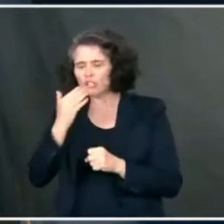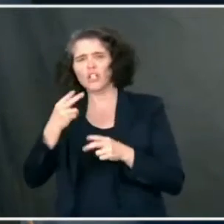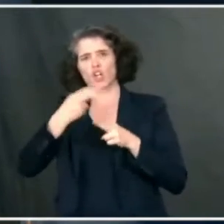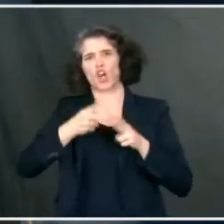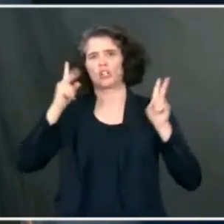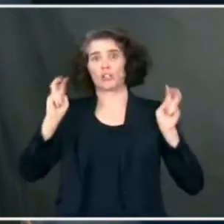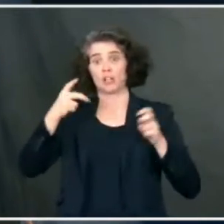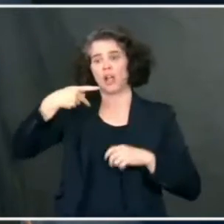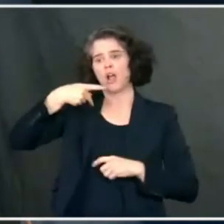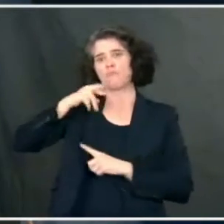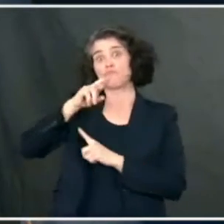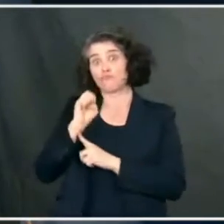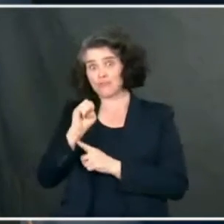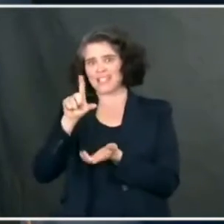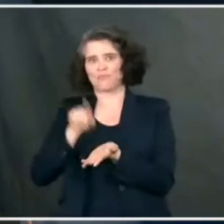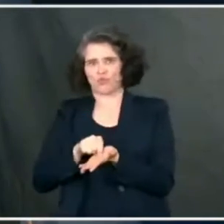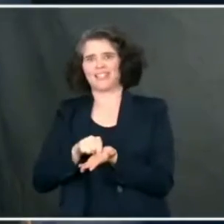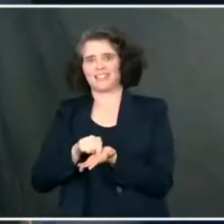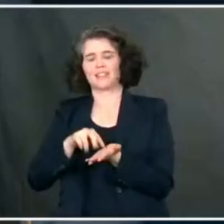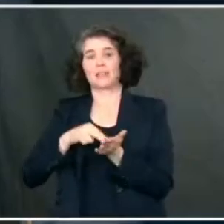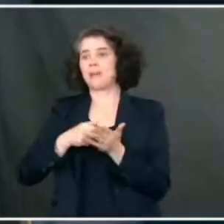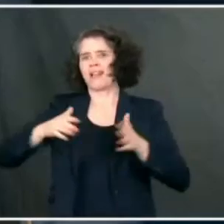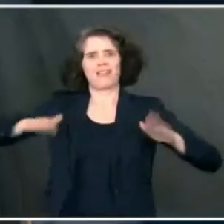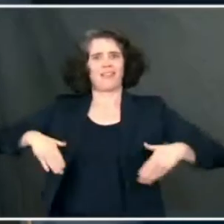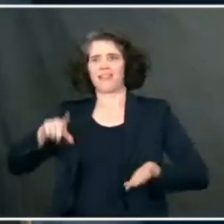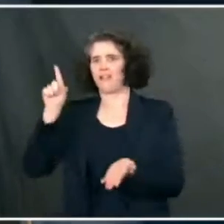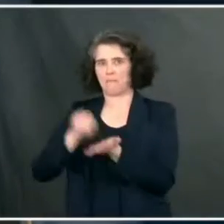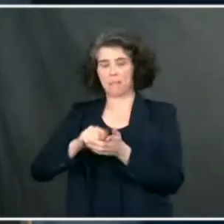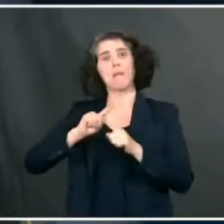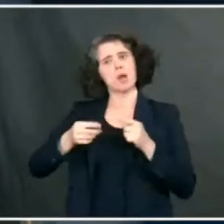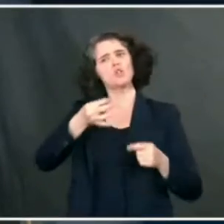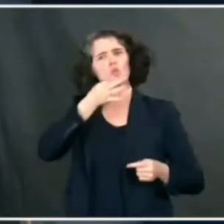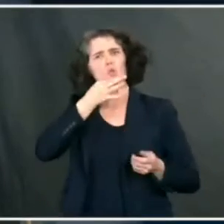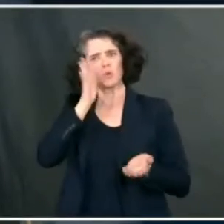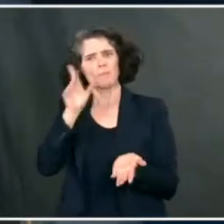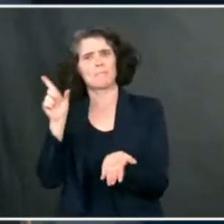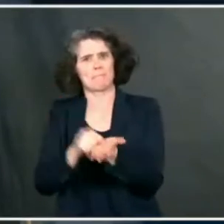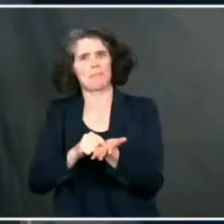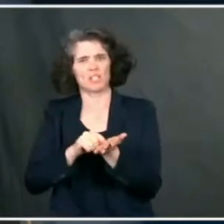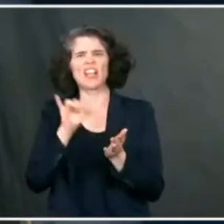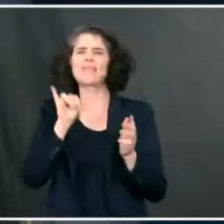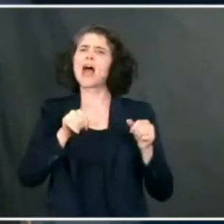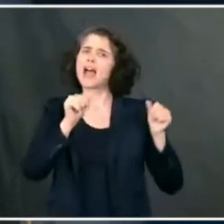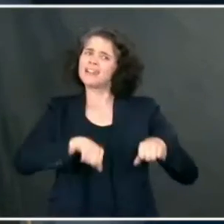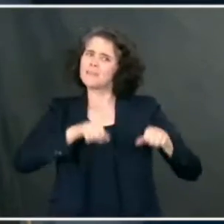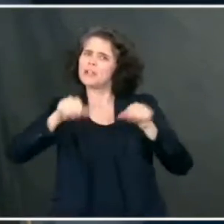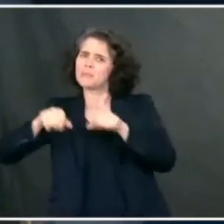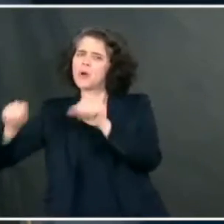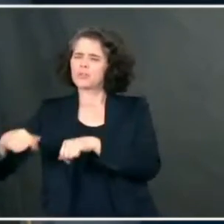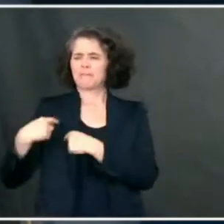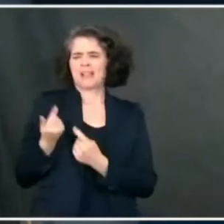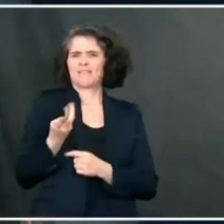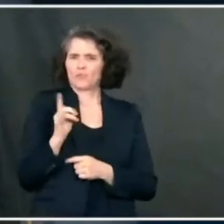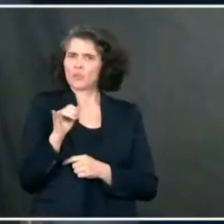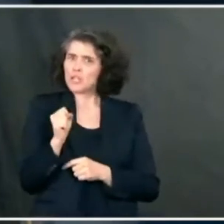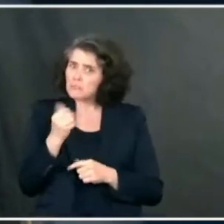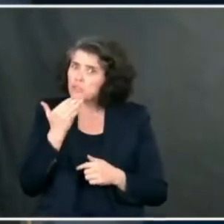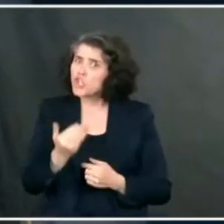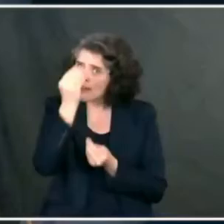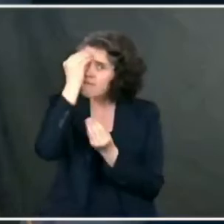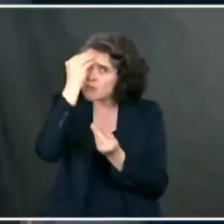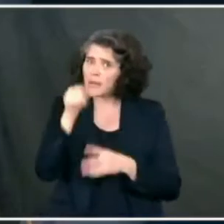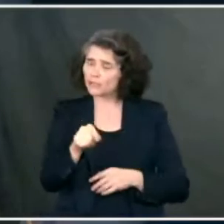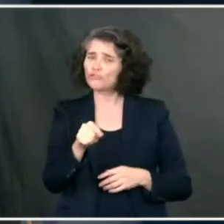quickly. Ultimately, it gets confirmed. And we're seeing them coming out over the last few days. And what they're saying is that